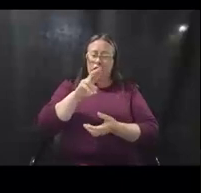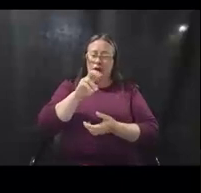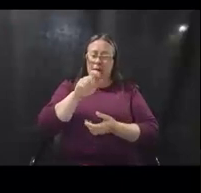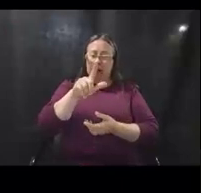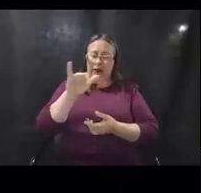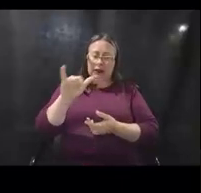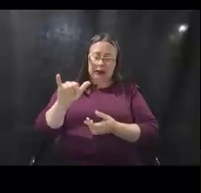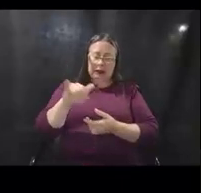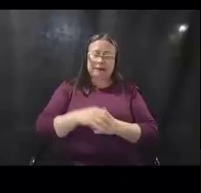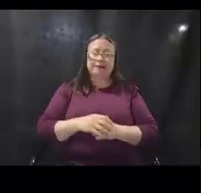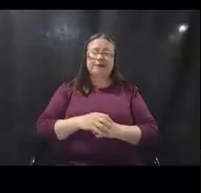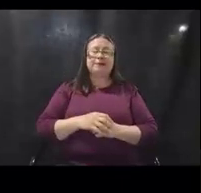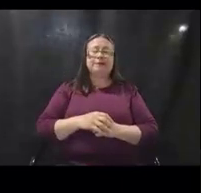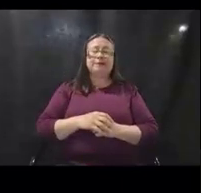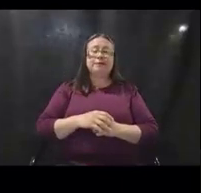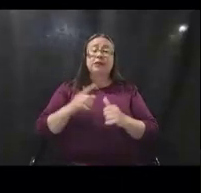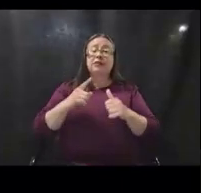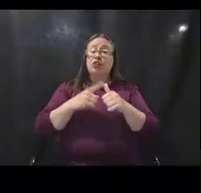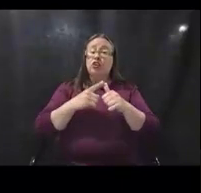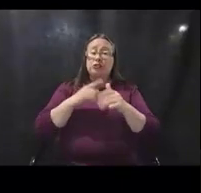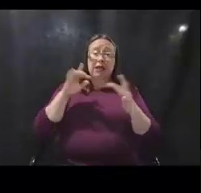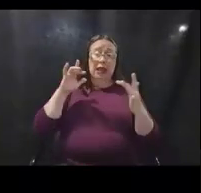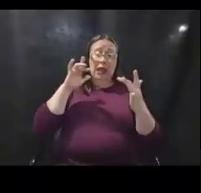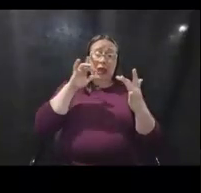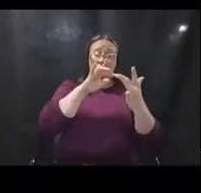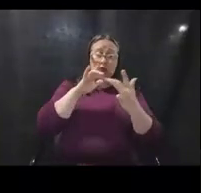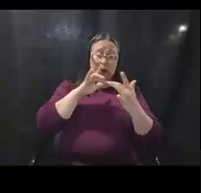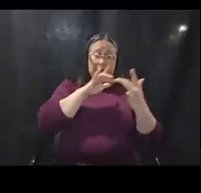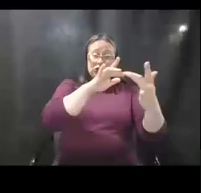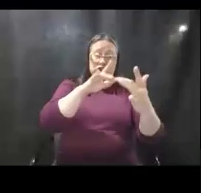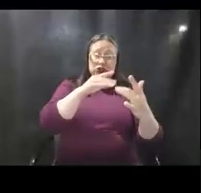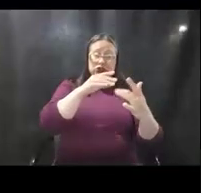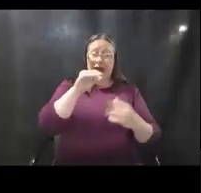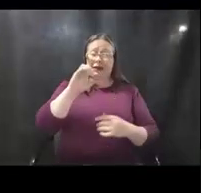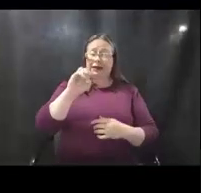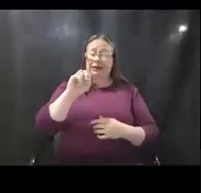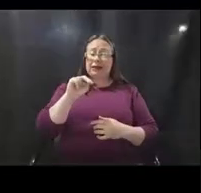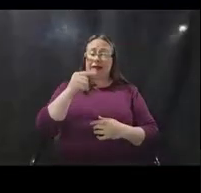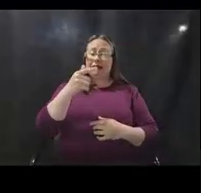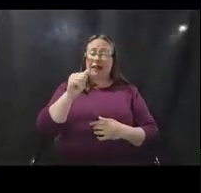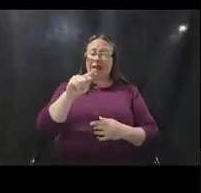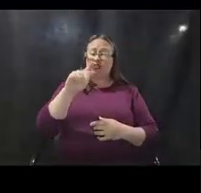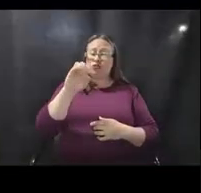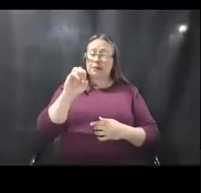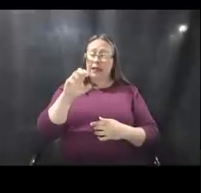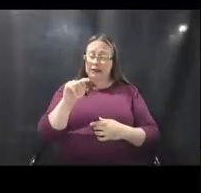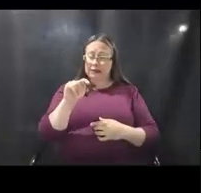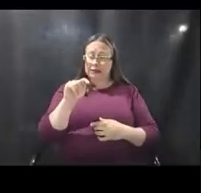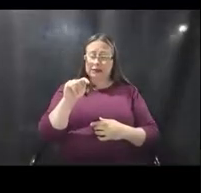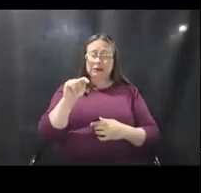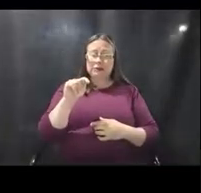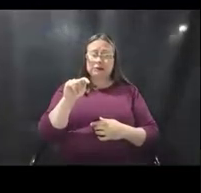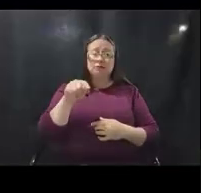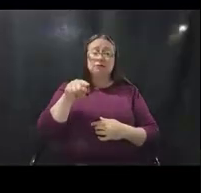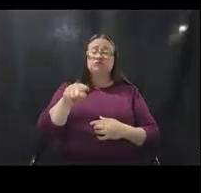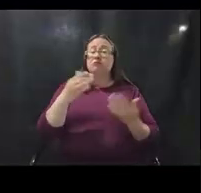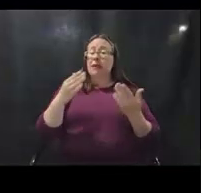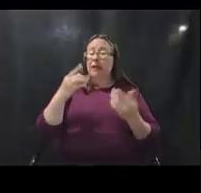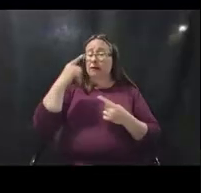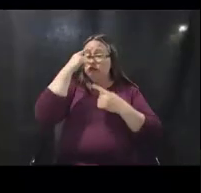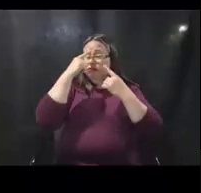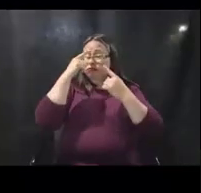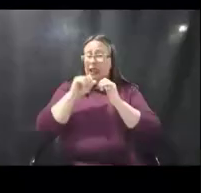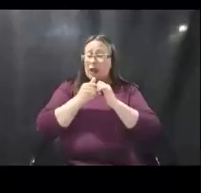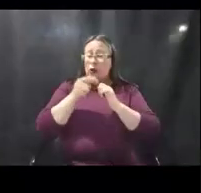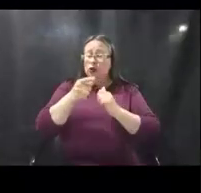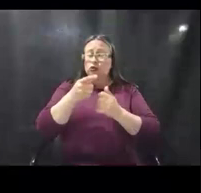the first component is outreach and engagement. Excuse me. So, you may consider here how you're